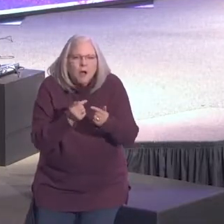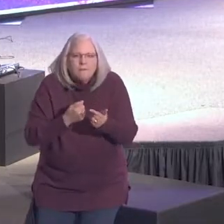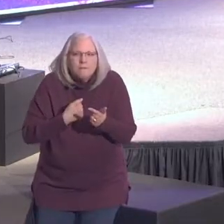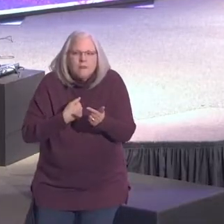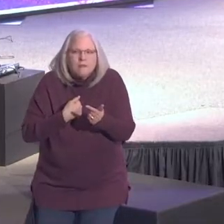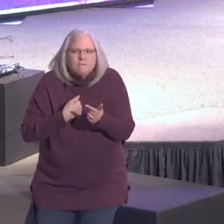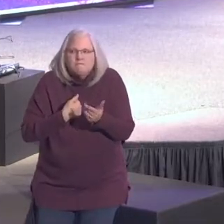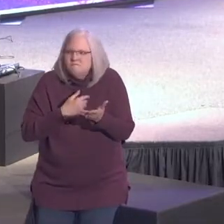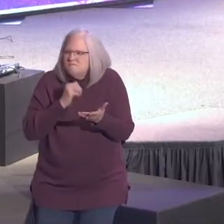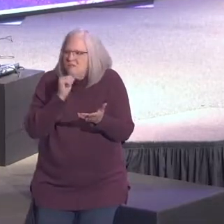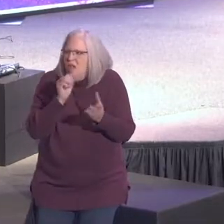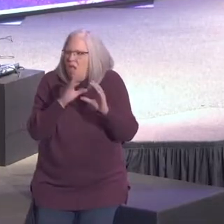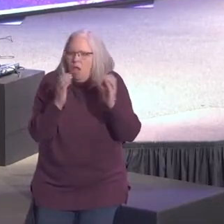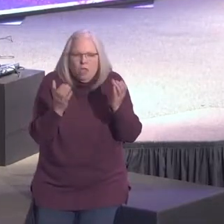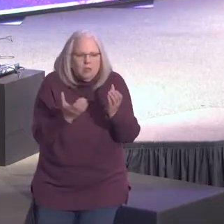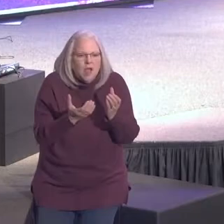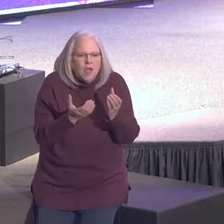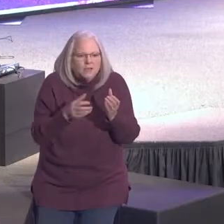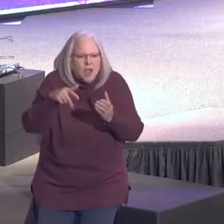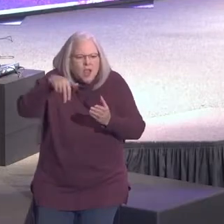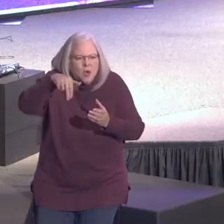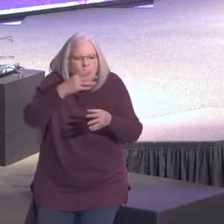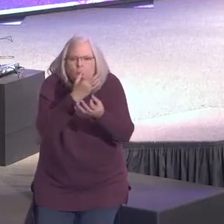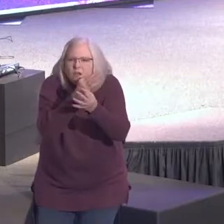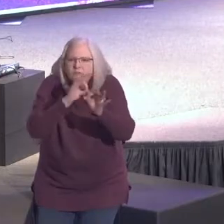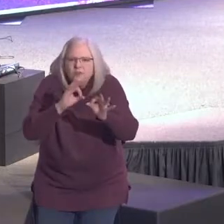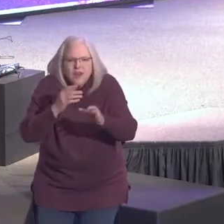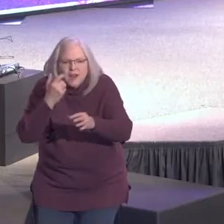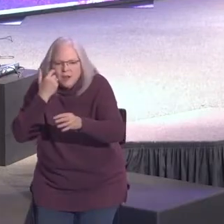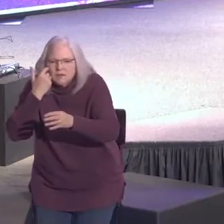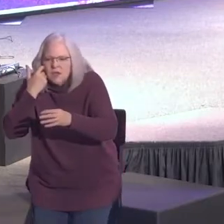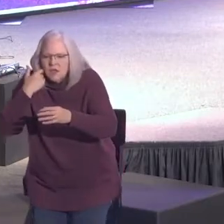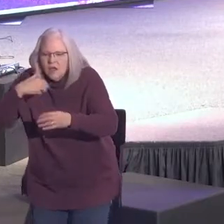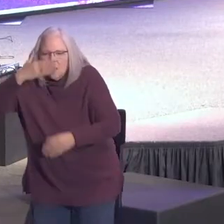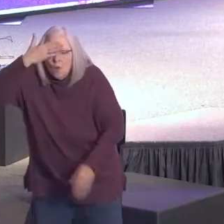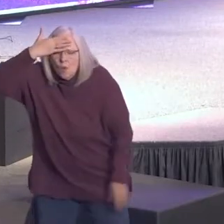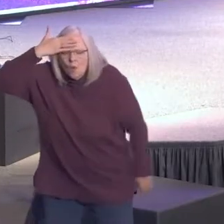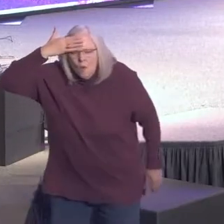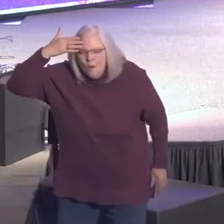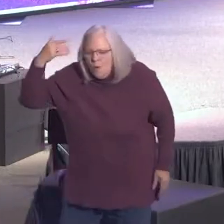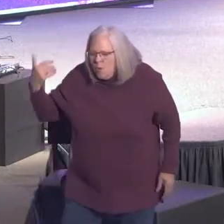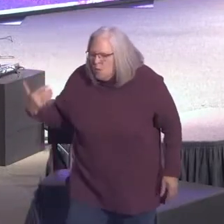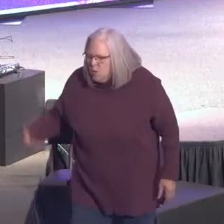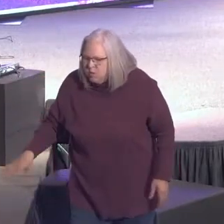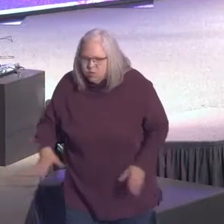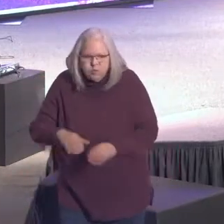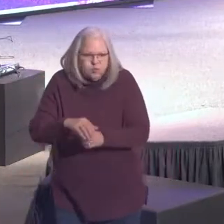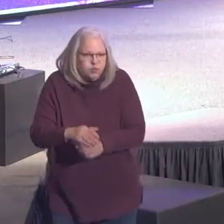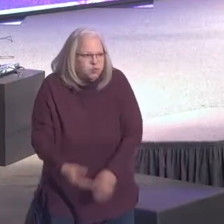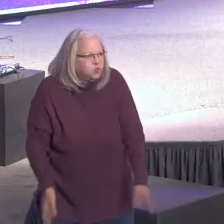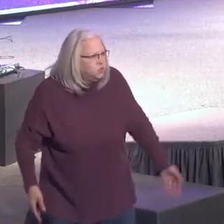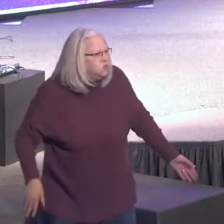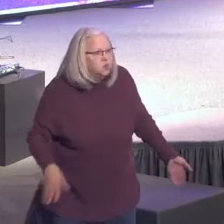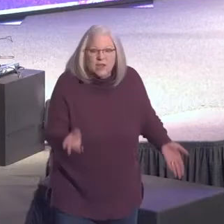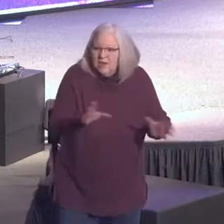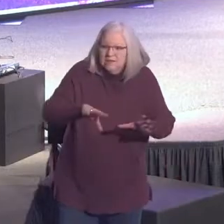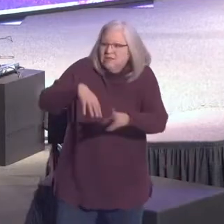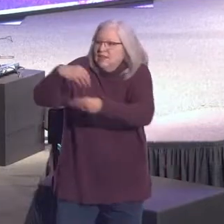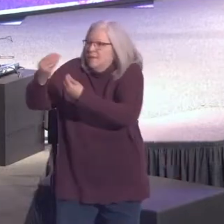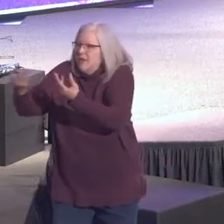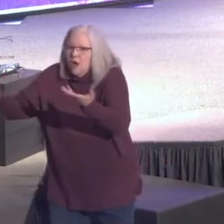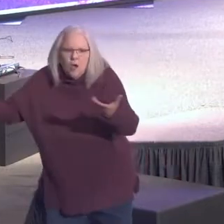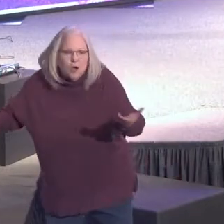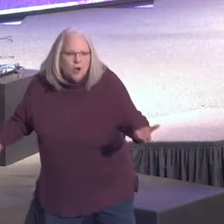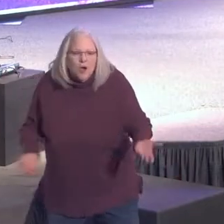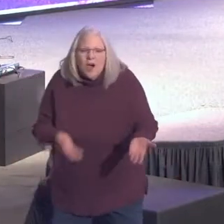and I don't know if he let me walk free because it was kind of my first defense and he realized I just did something dumb and he just let me go. I mean, it was incredible